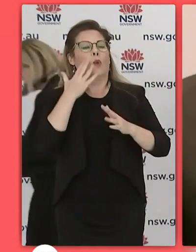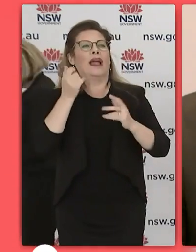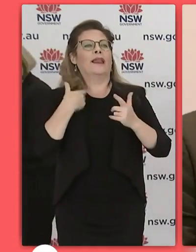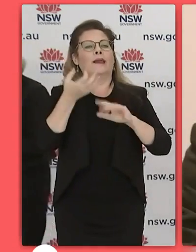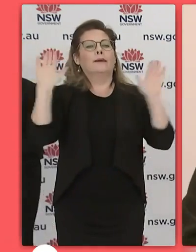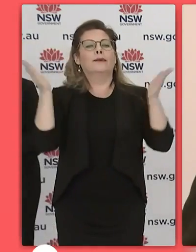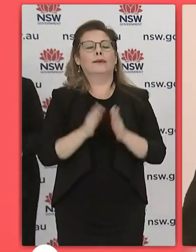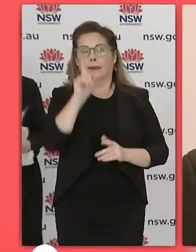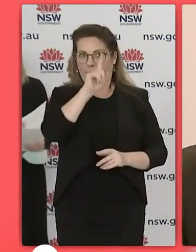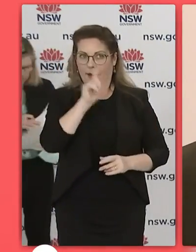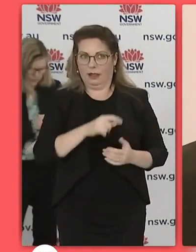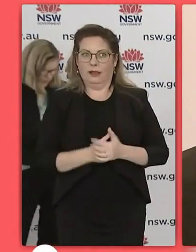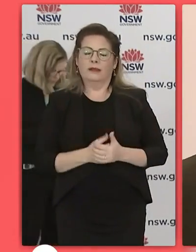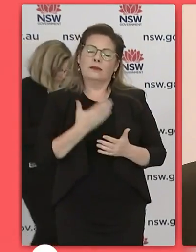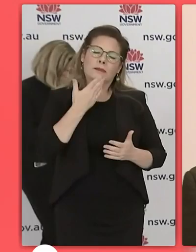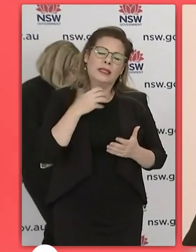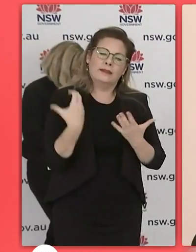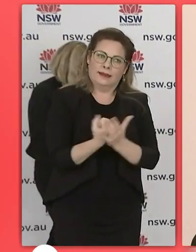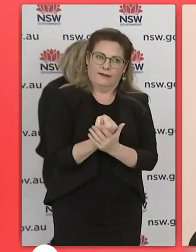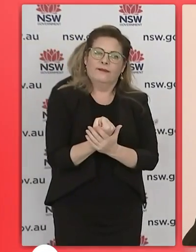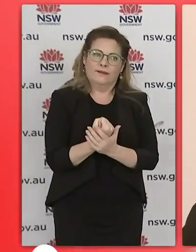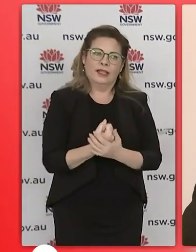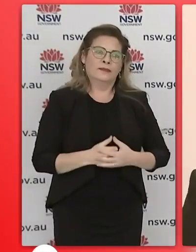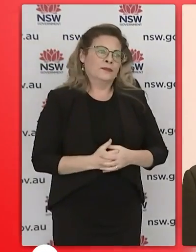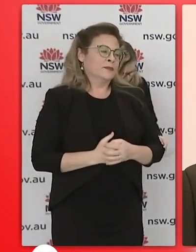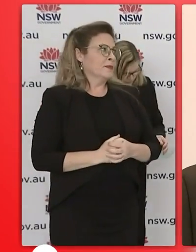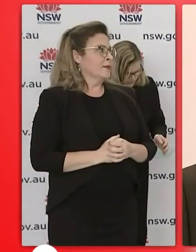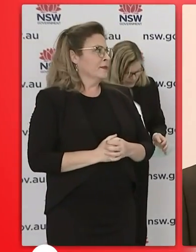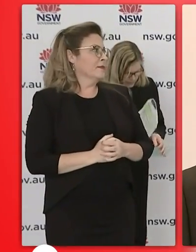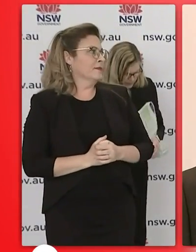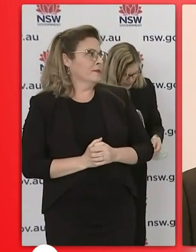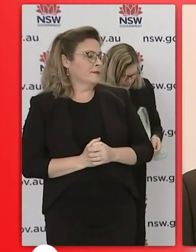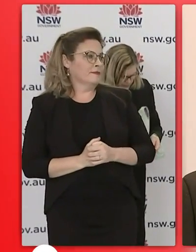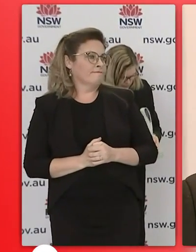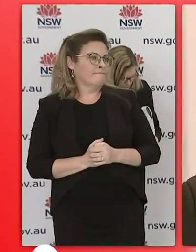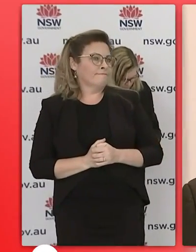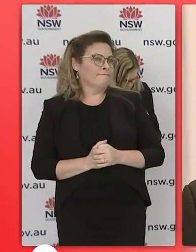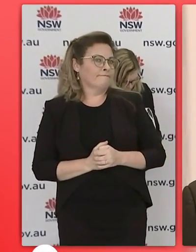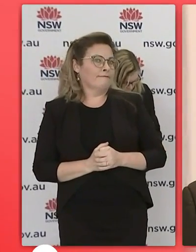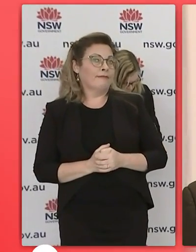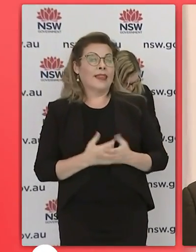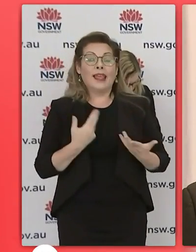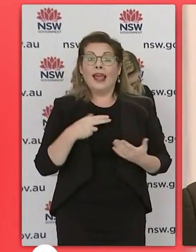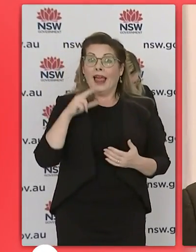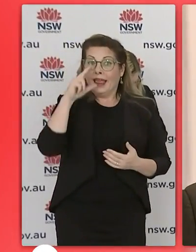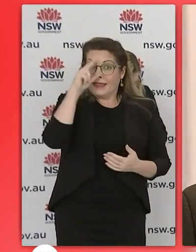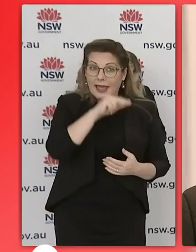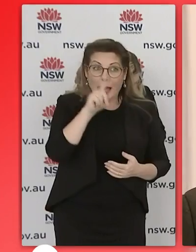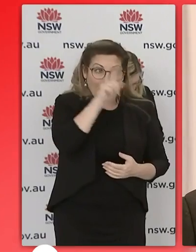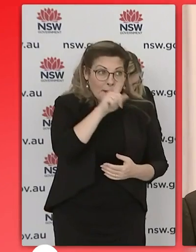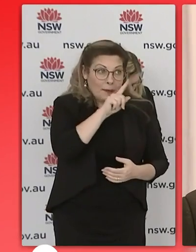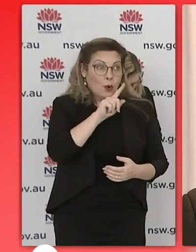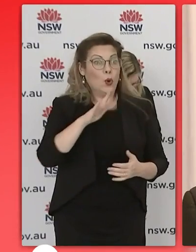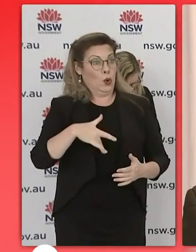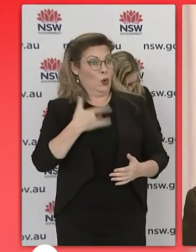thanks gary i just want to direct my quick my comments to uh the young people who are in the eight lgas of